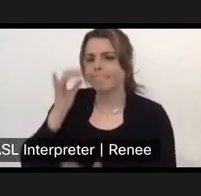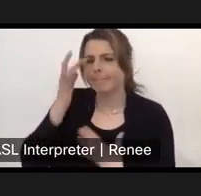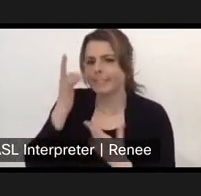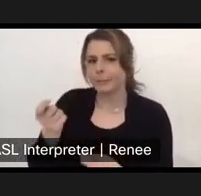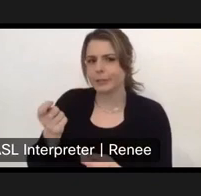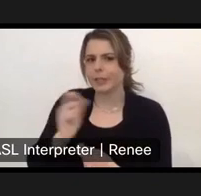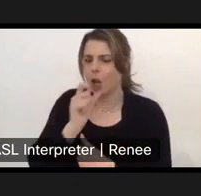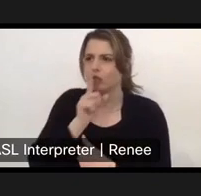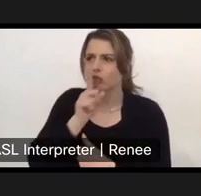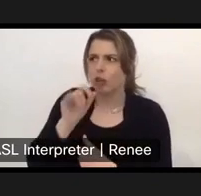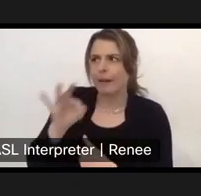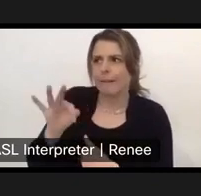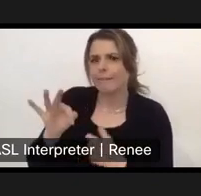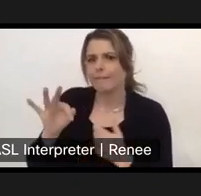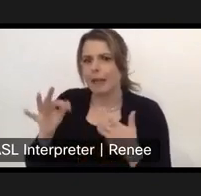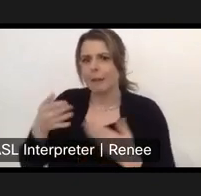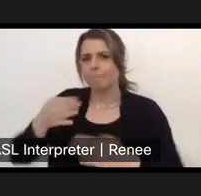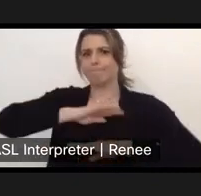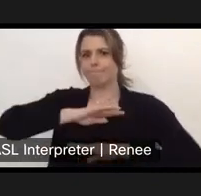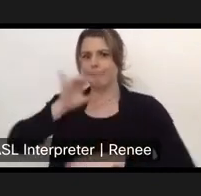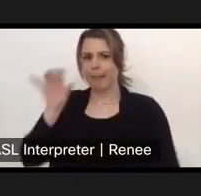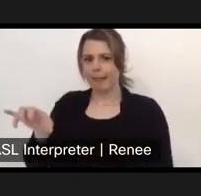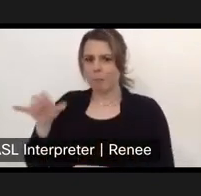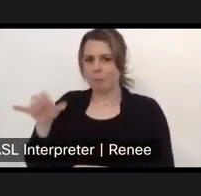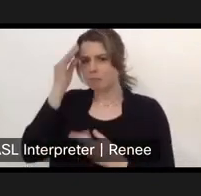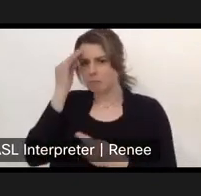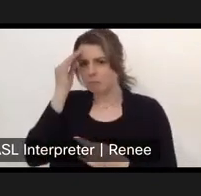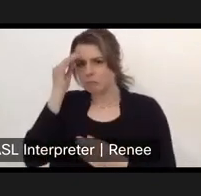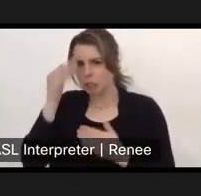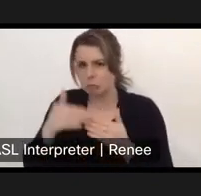you know, that's a comment we can, we can consider going forward.